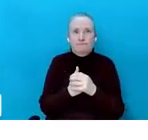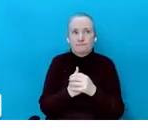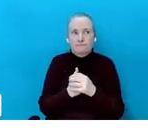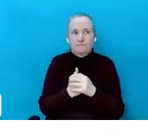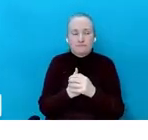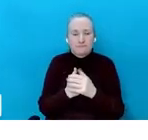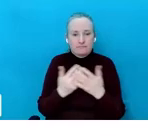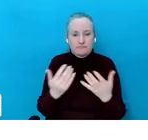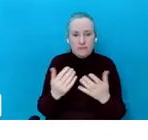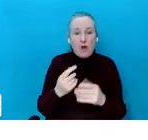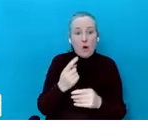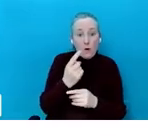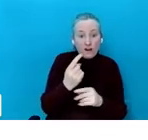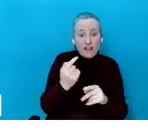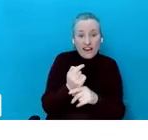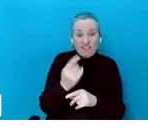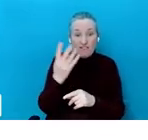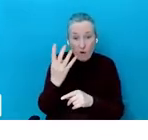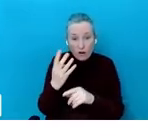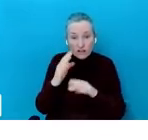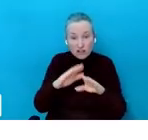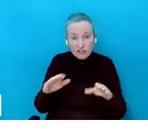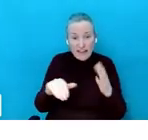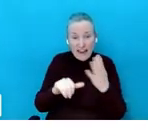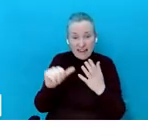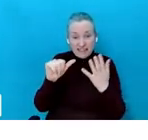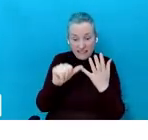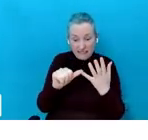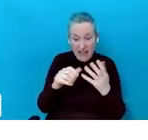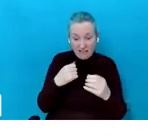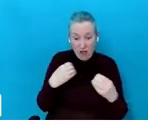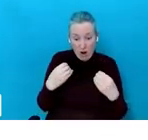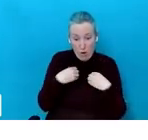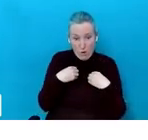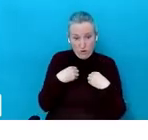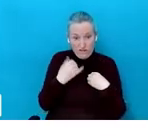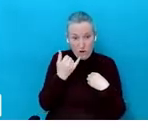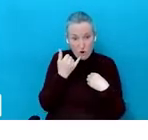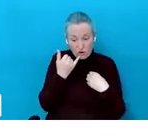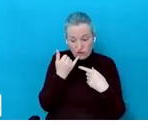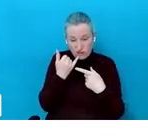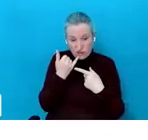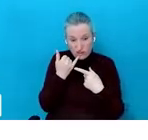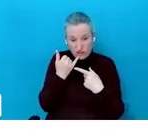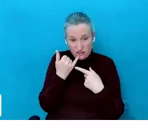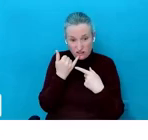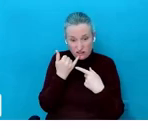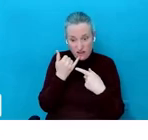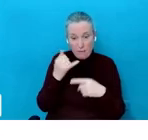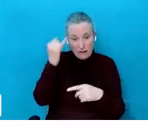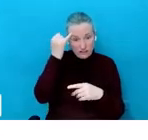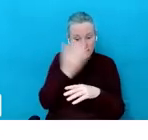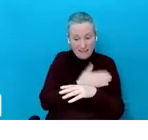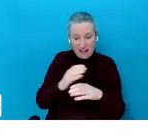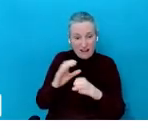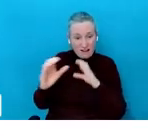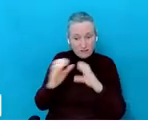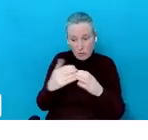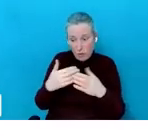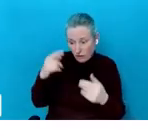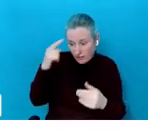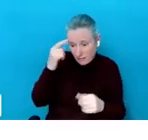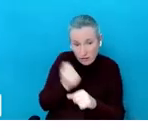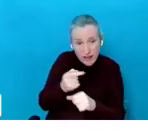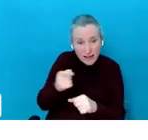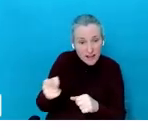in four kids age six on their own smartphone. Imagine having that as a conversation. What do you think of that? You know, what do you